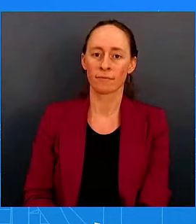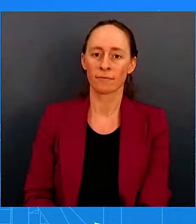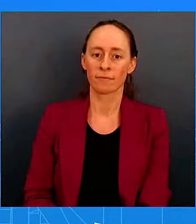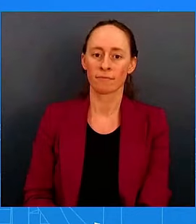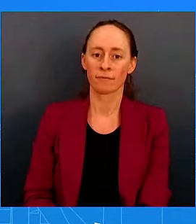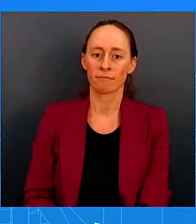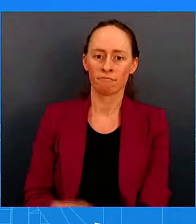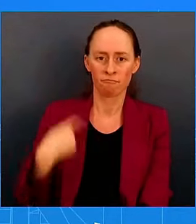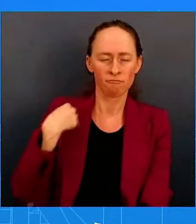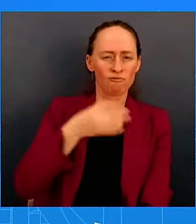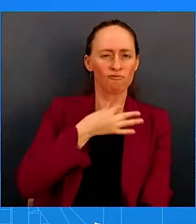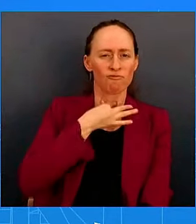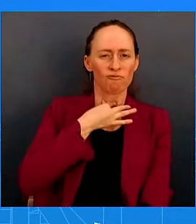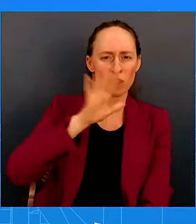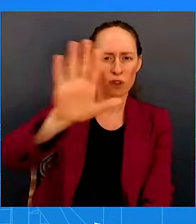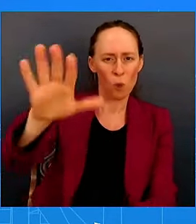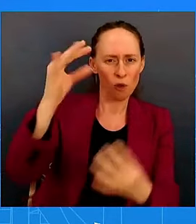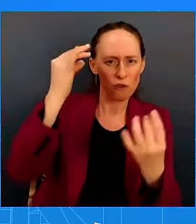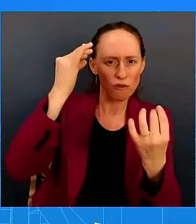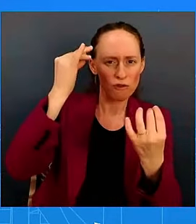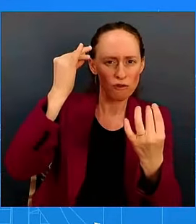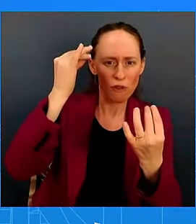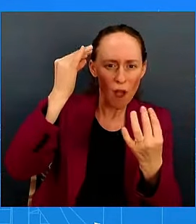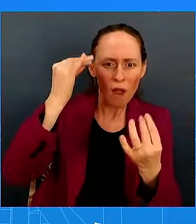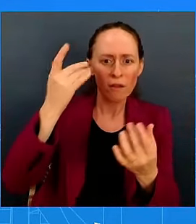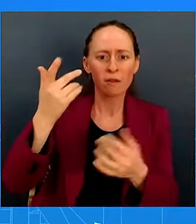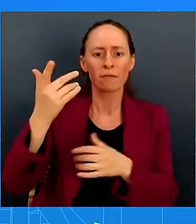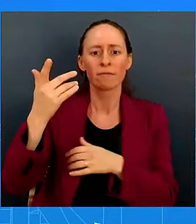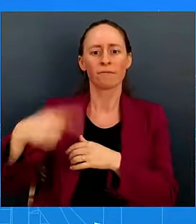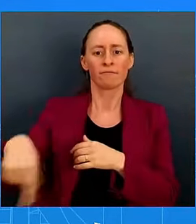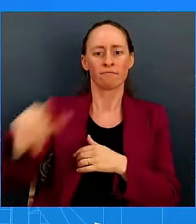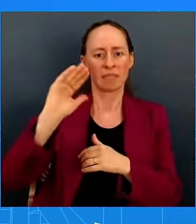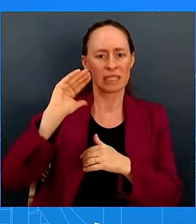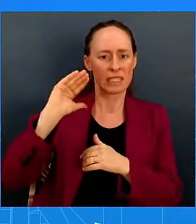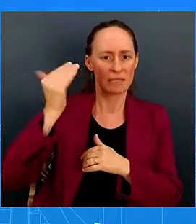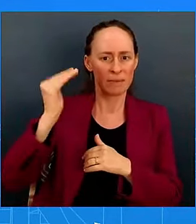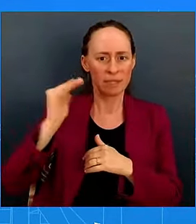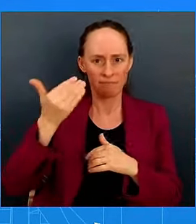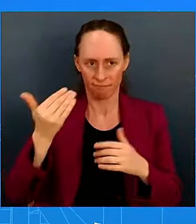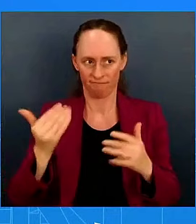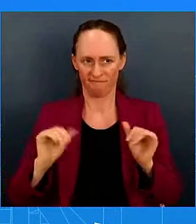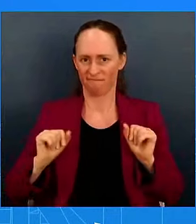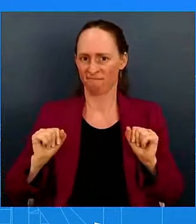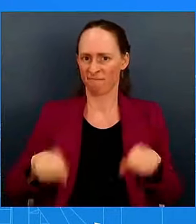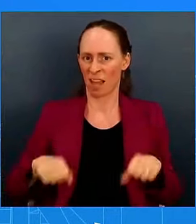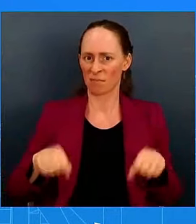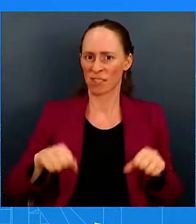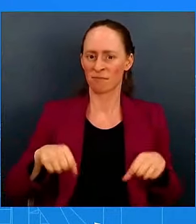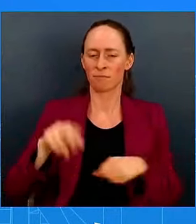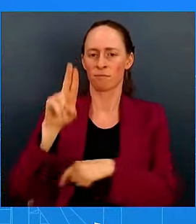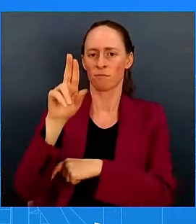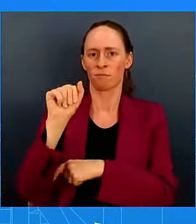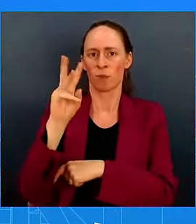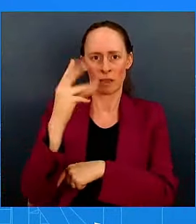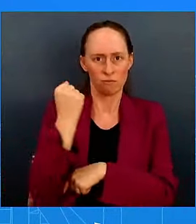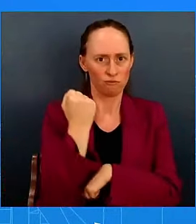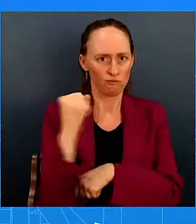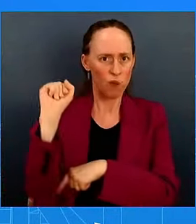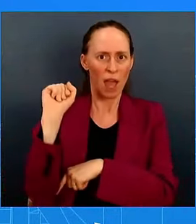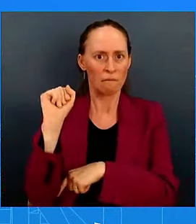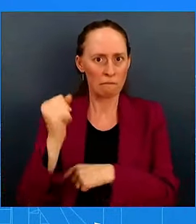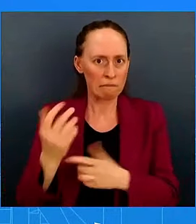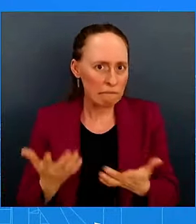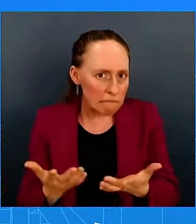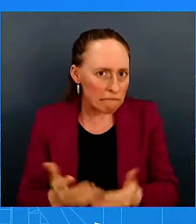increasing prospects of strike with the UAW and the Jeep manufacturing? Yeah. And so, as